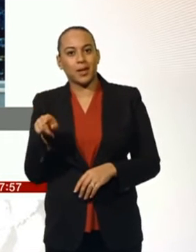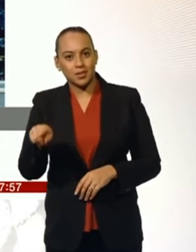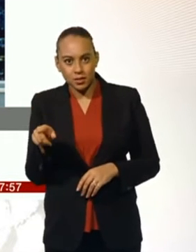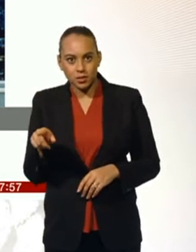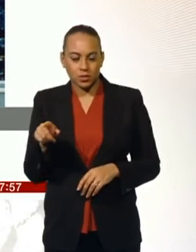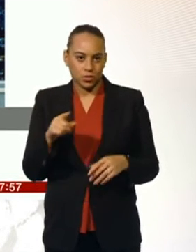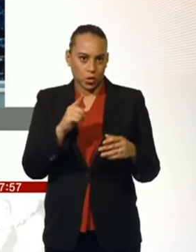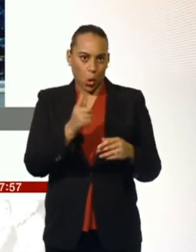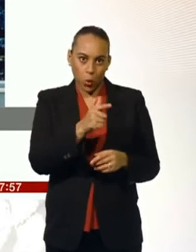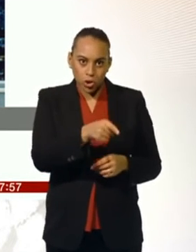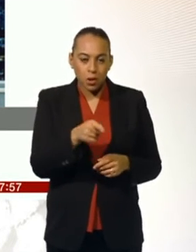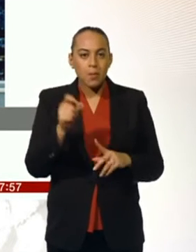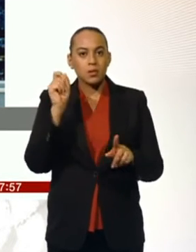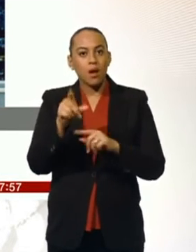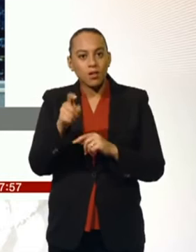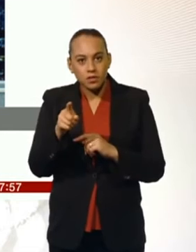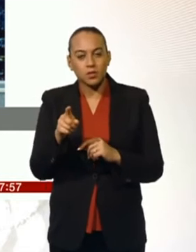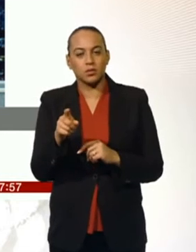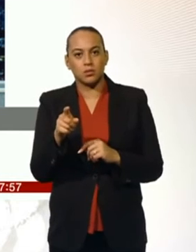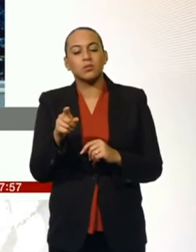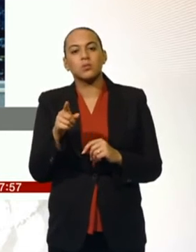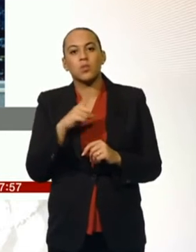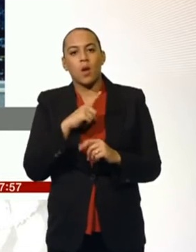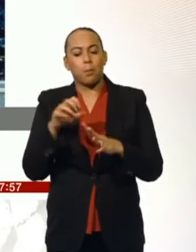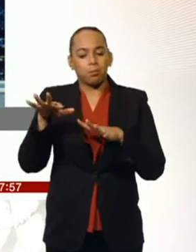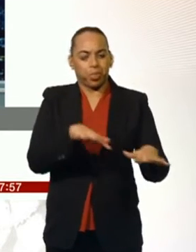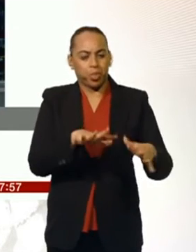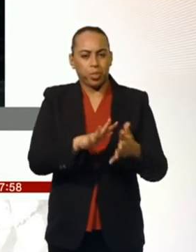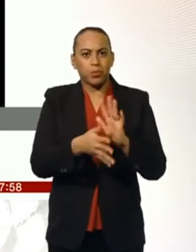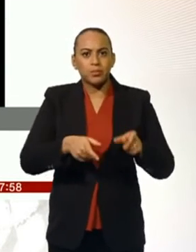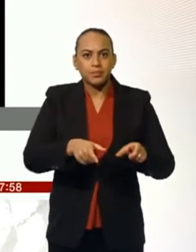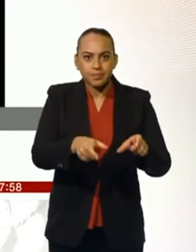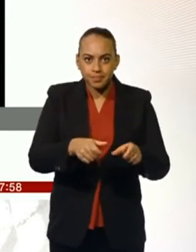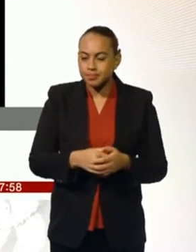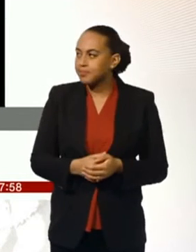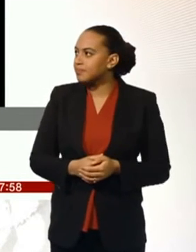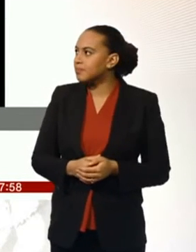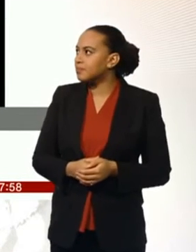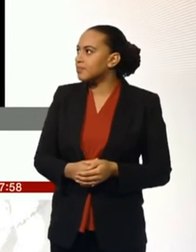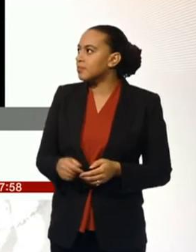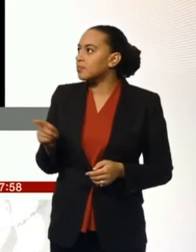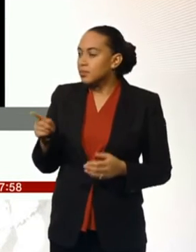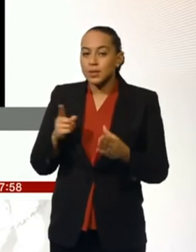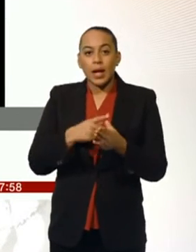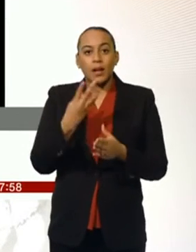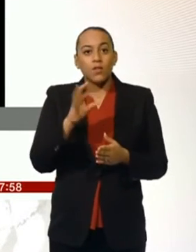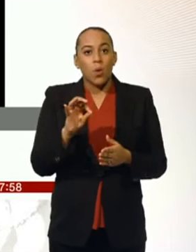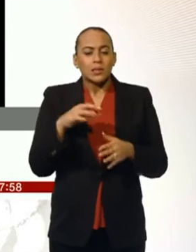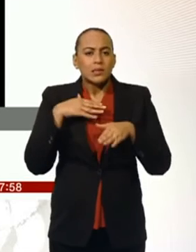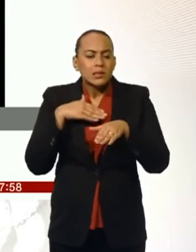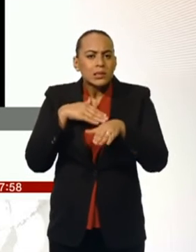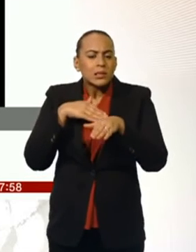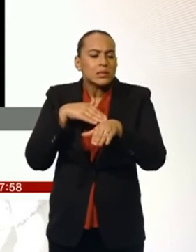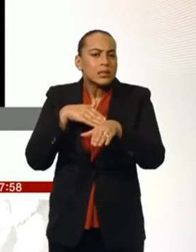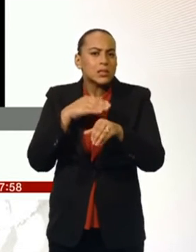Dartford via Bexley Heath. That's following the landslips this week. Out on the roads, and this is the London-bound traffic on the A40. It's slow